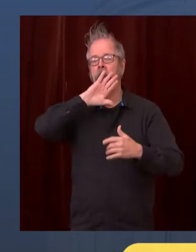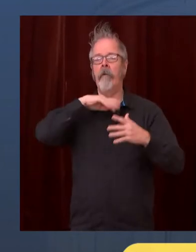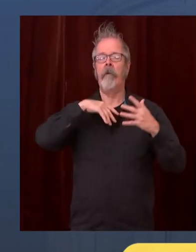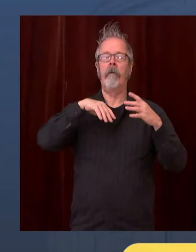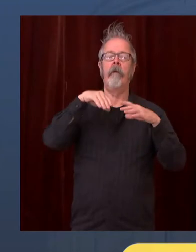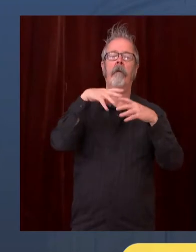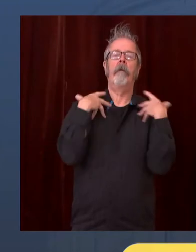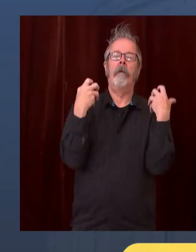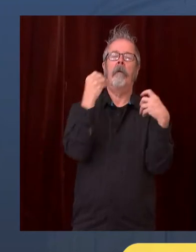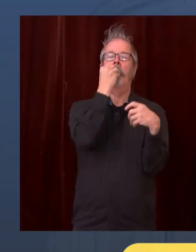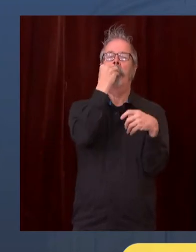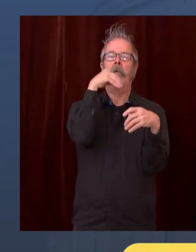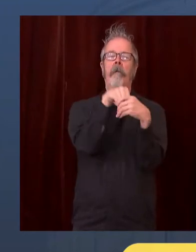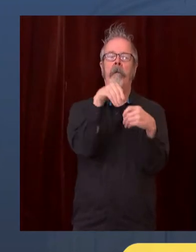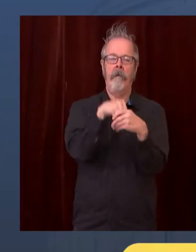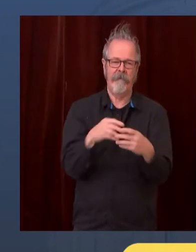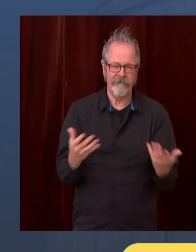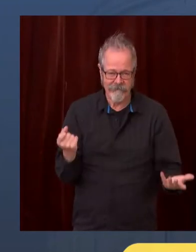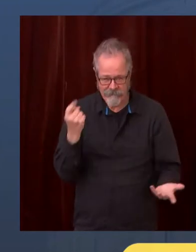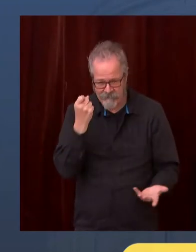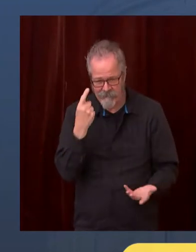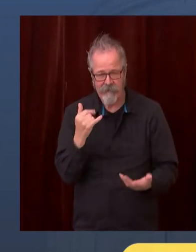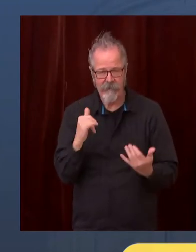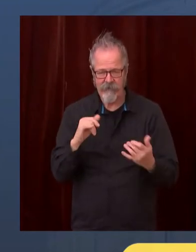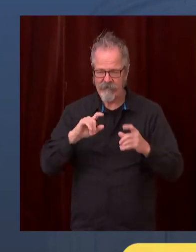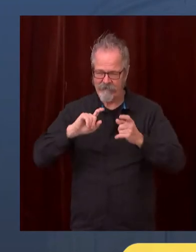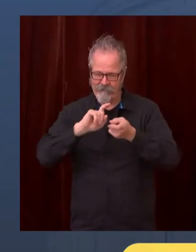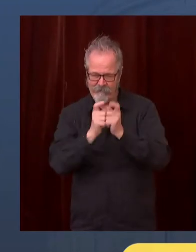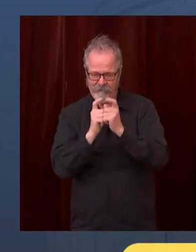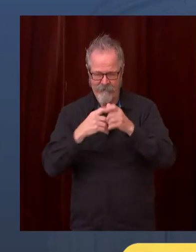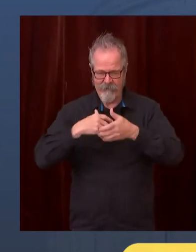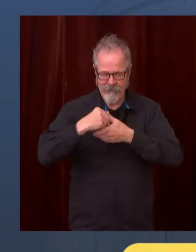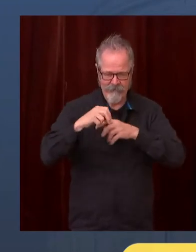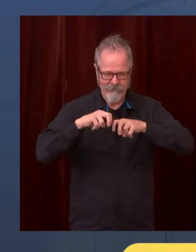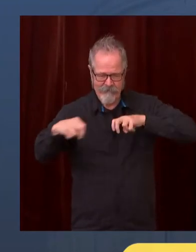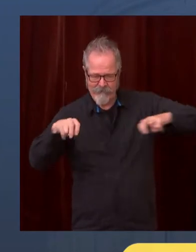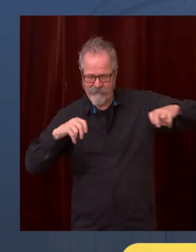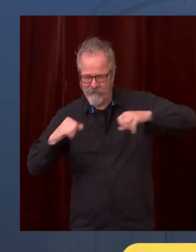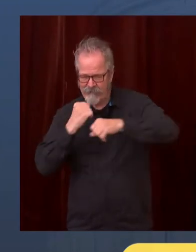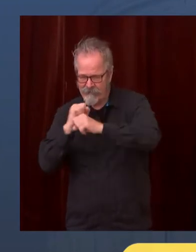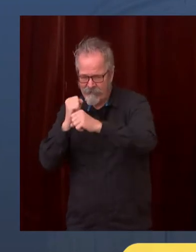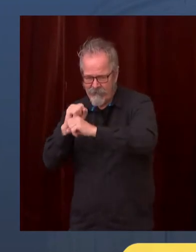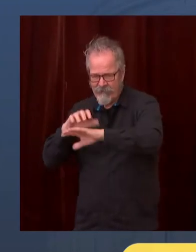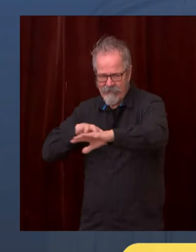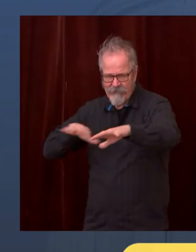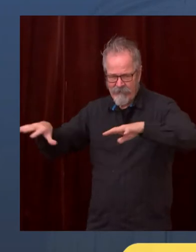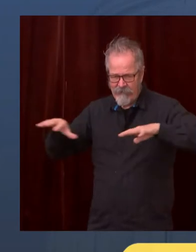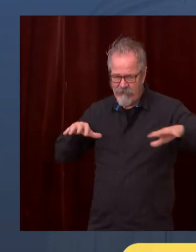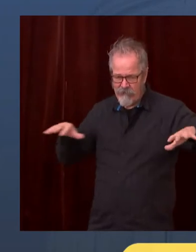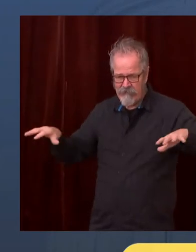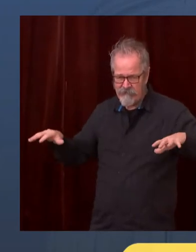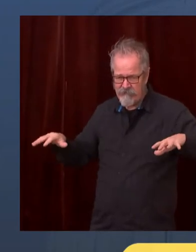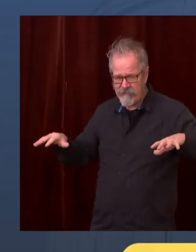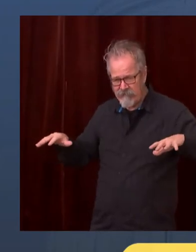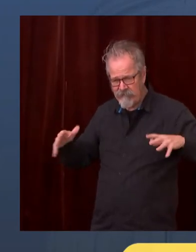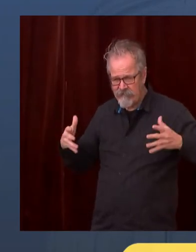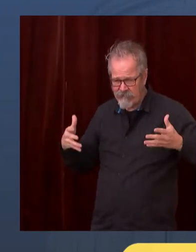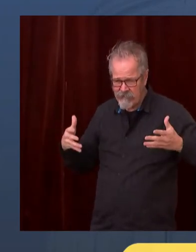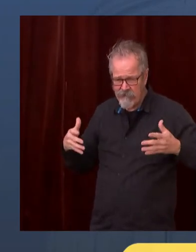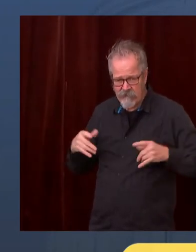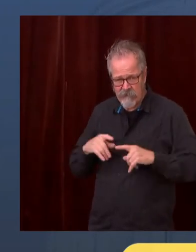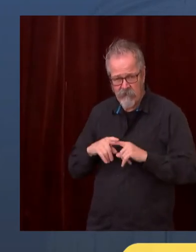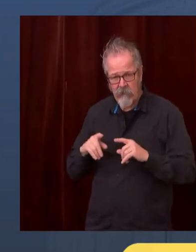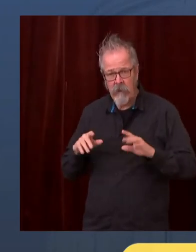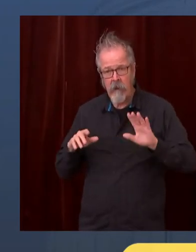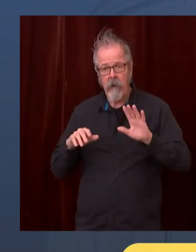non-health care setting for COVID outbreaks in our state. And the science tells us that in any situation where two